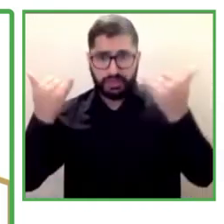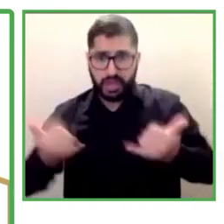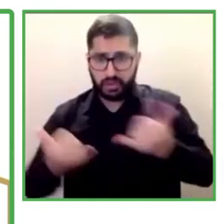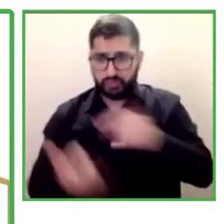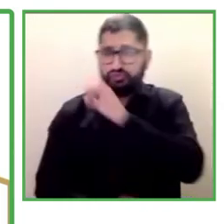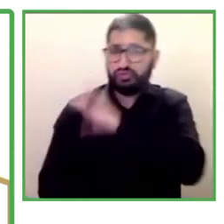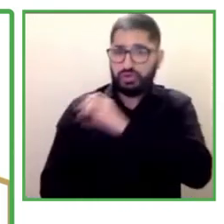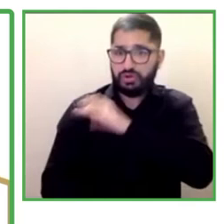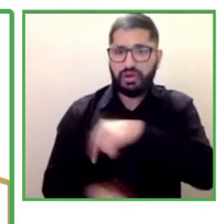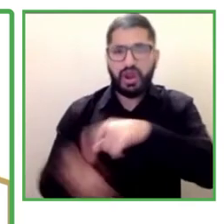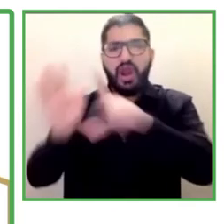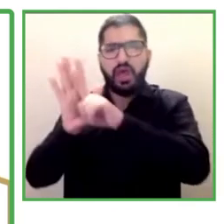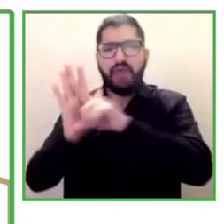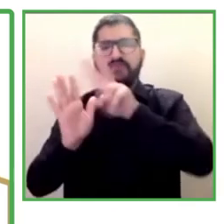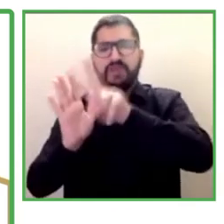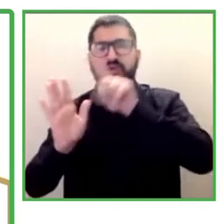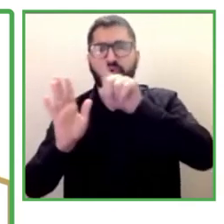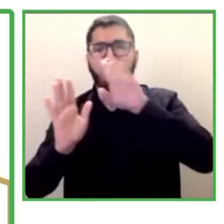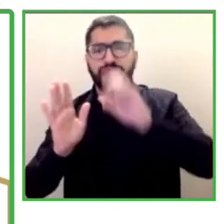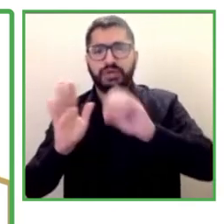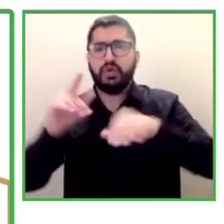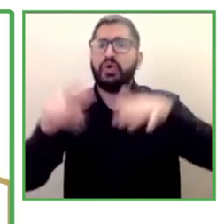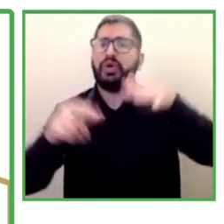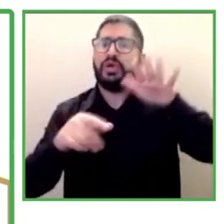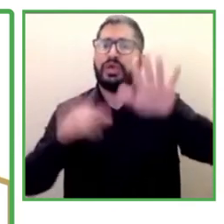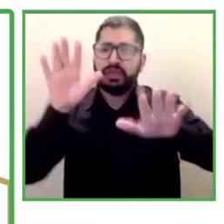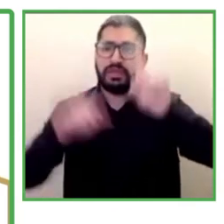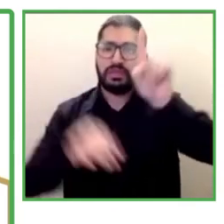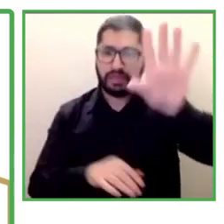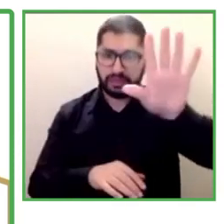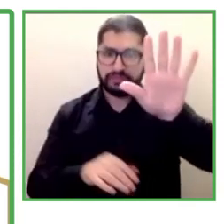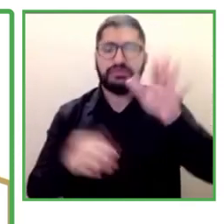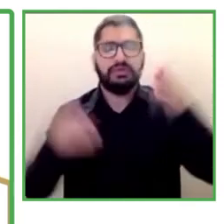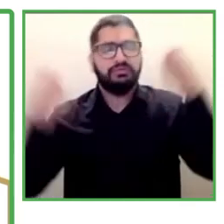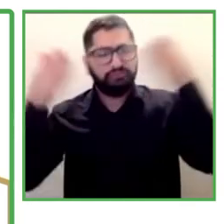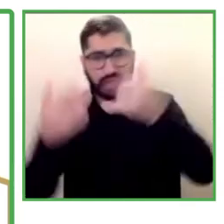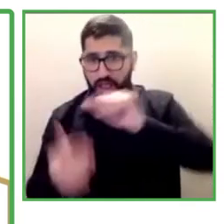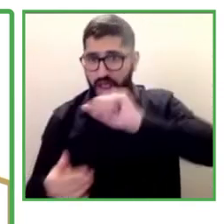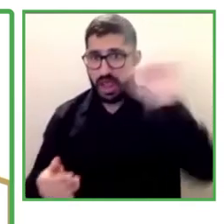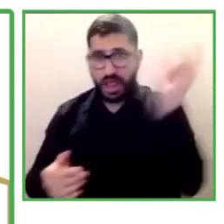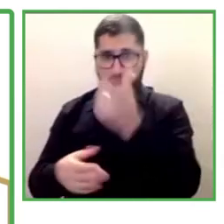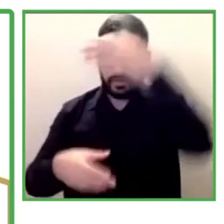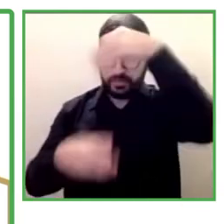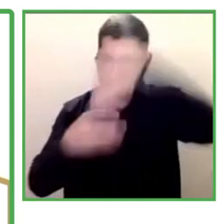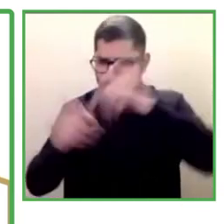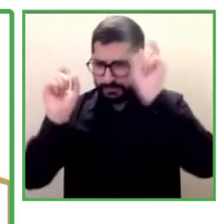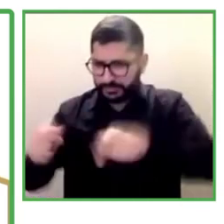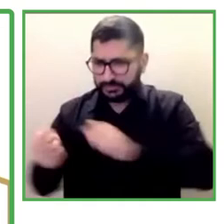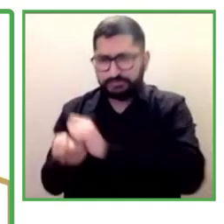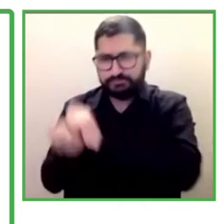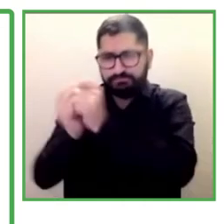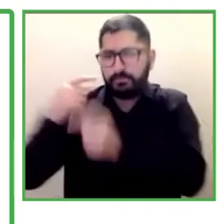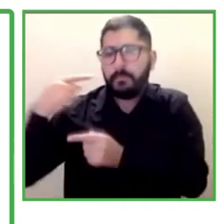2115 and all of that being able to incorporate this in the transference process.